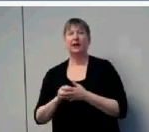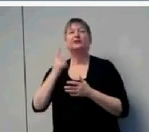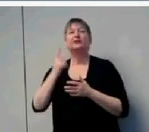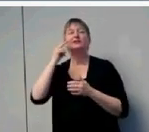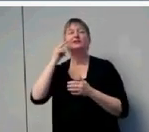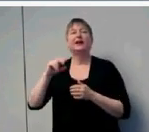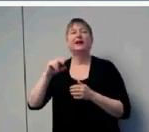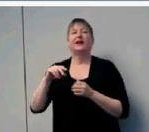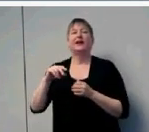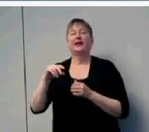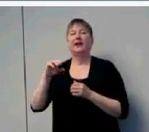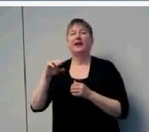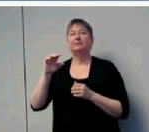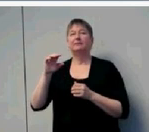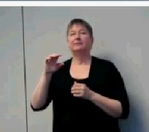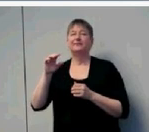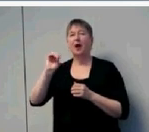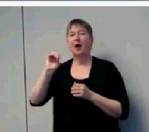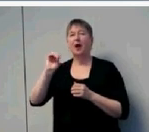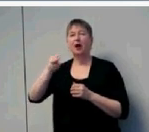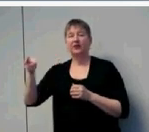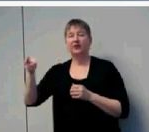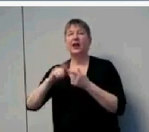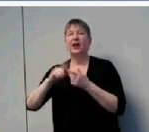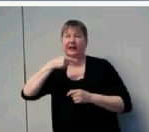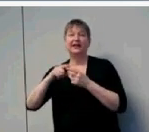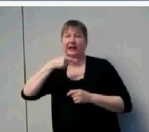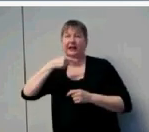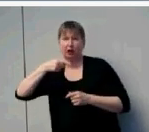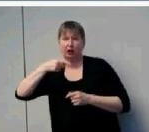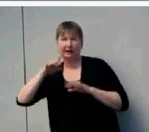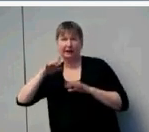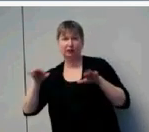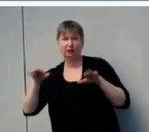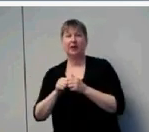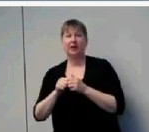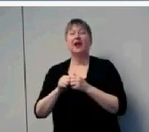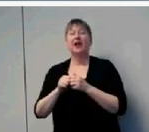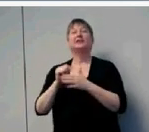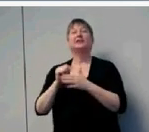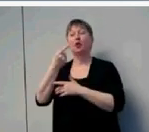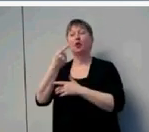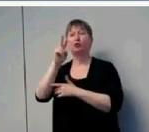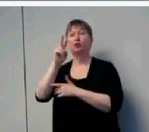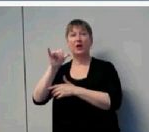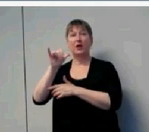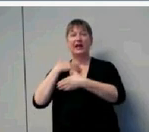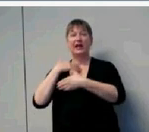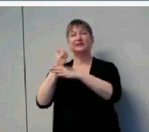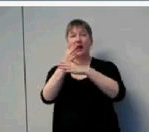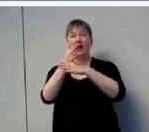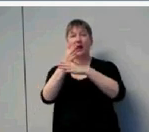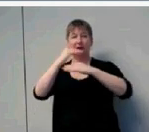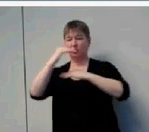hearing for each of those age bins. And this gray area is the average range on this composite